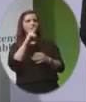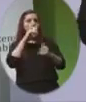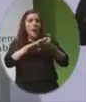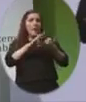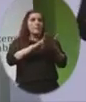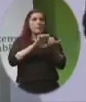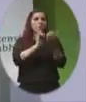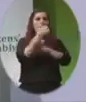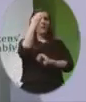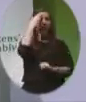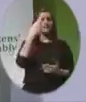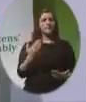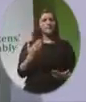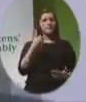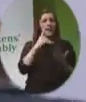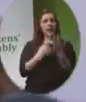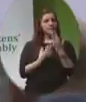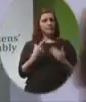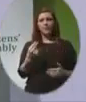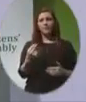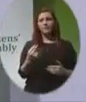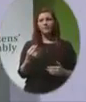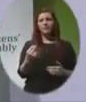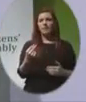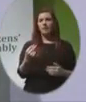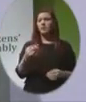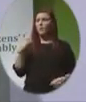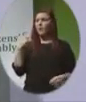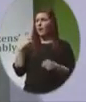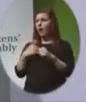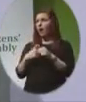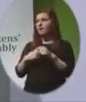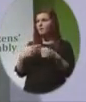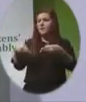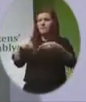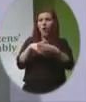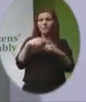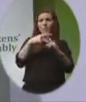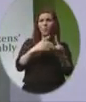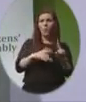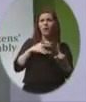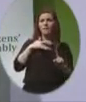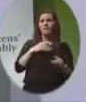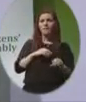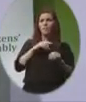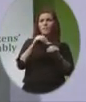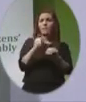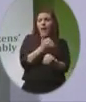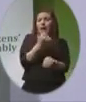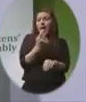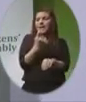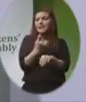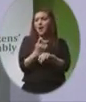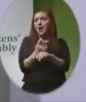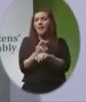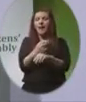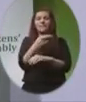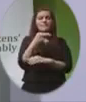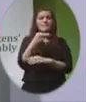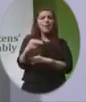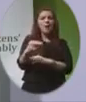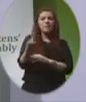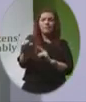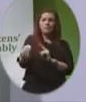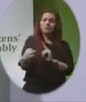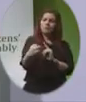at the last minute. It would be hard to be involved in the Pro-Life Movement for any length of time and not be deeply